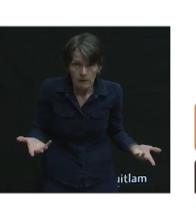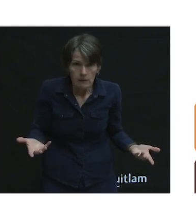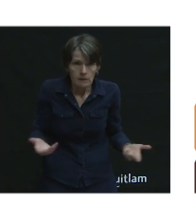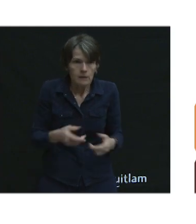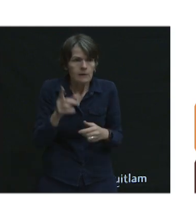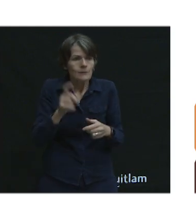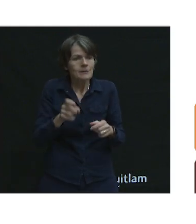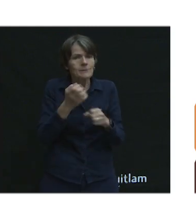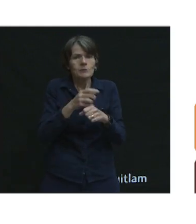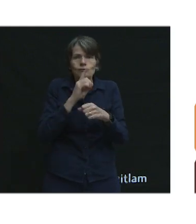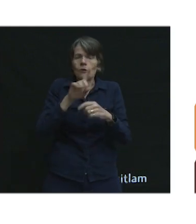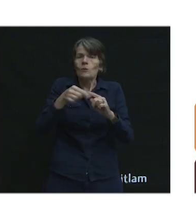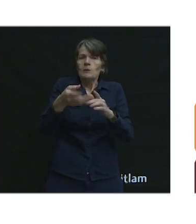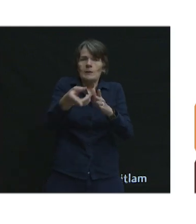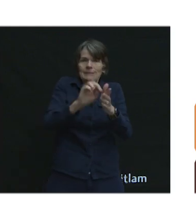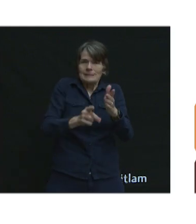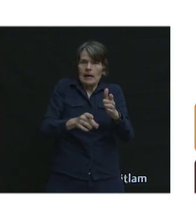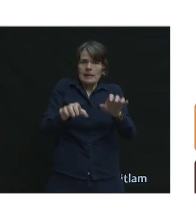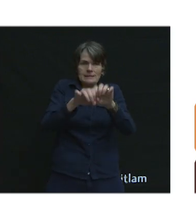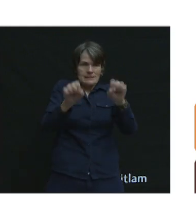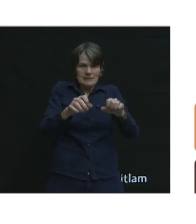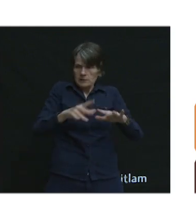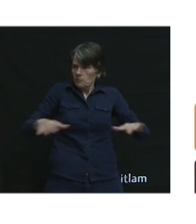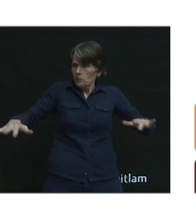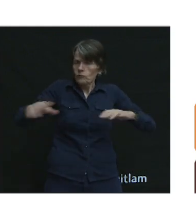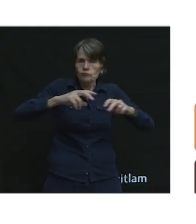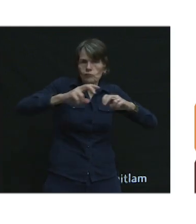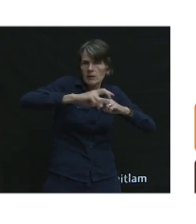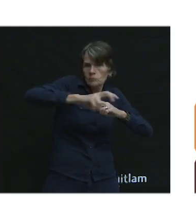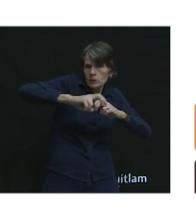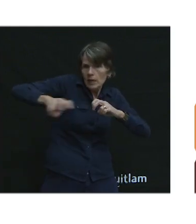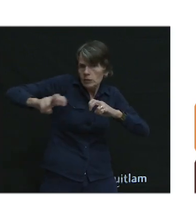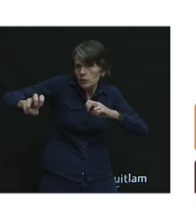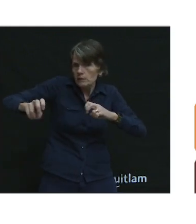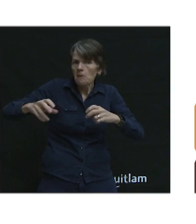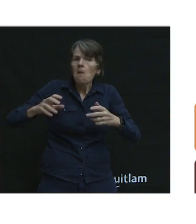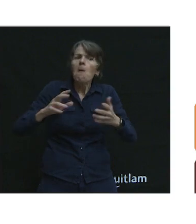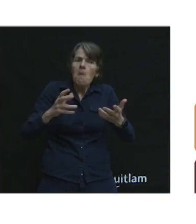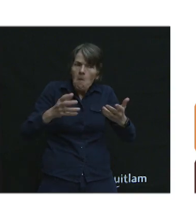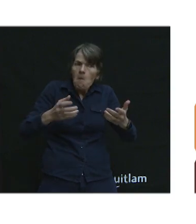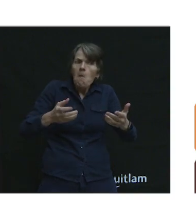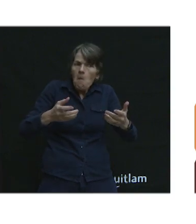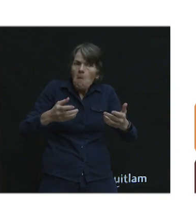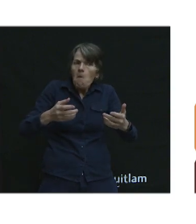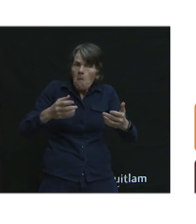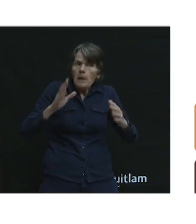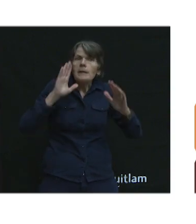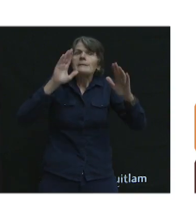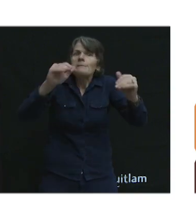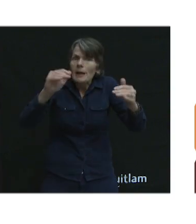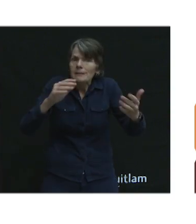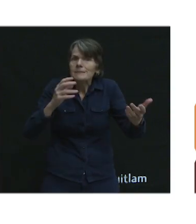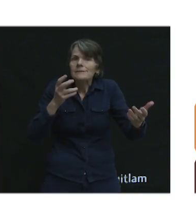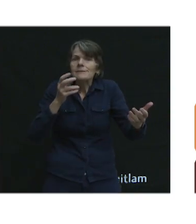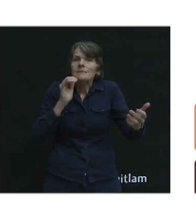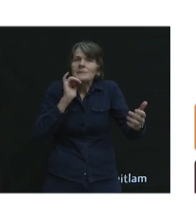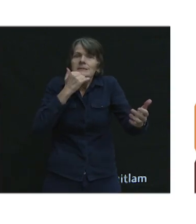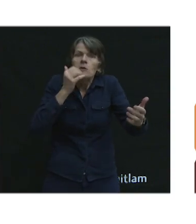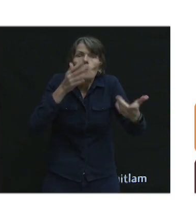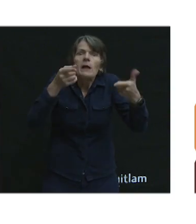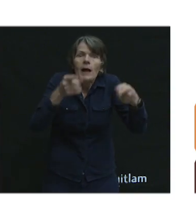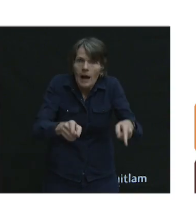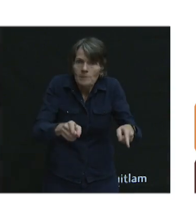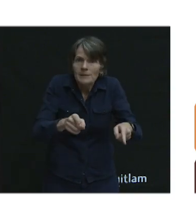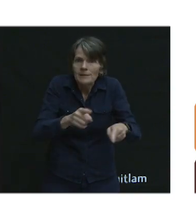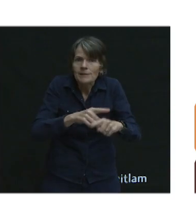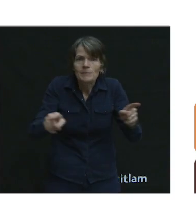sure that when we design our transportation system that we allow for those mistakes to happen in a way that won't result in death and serious